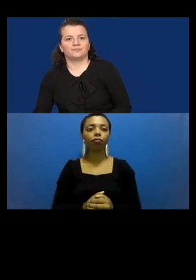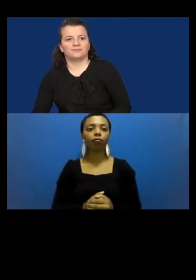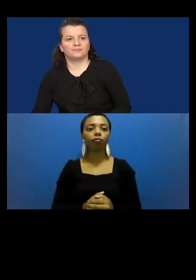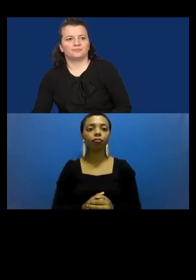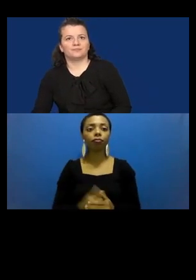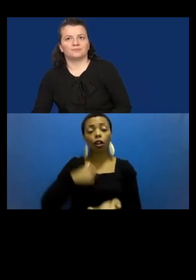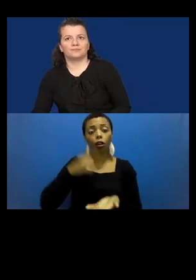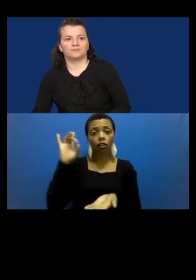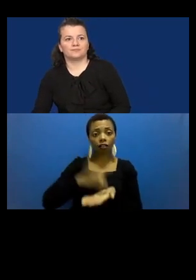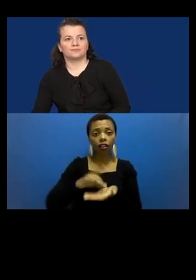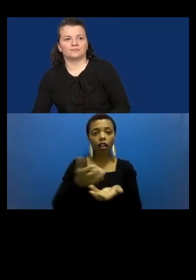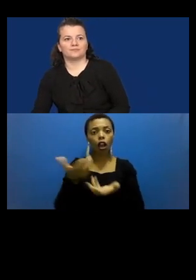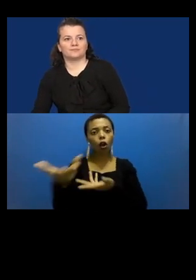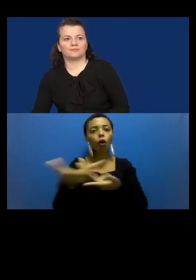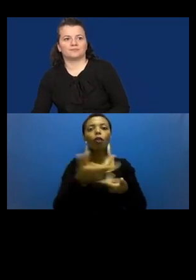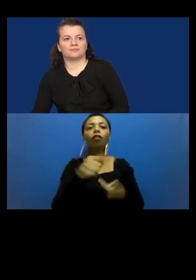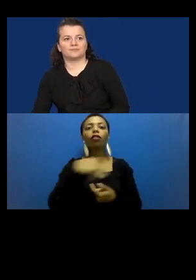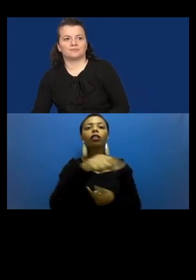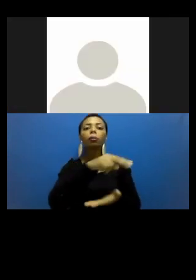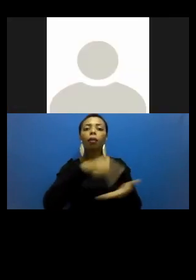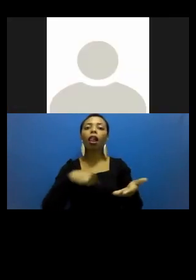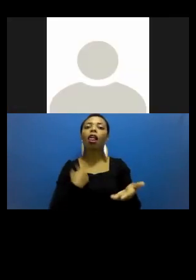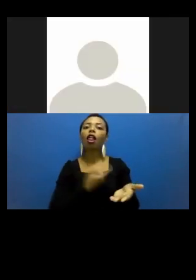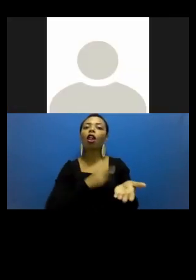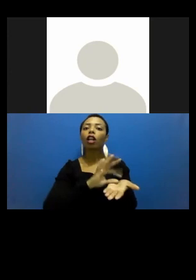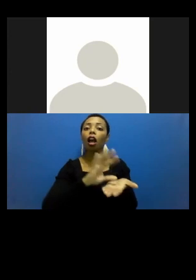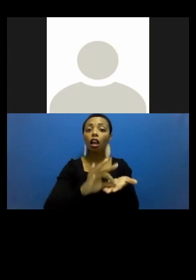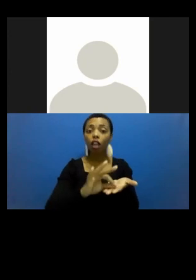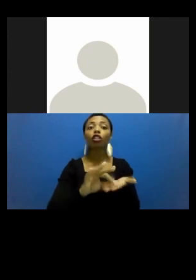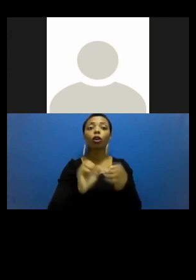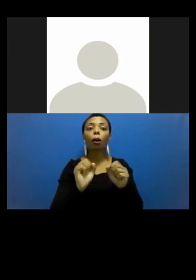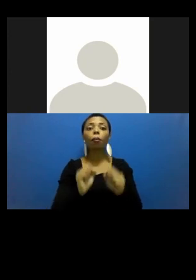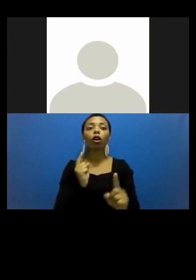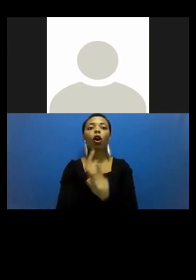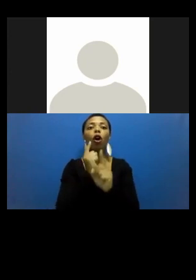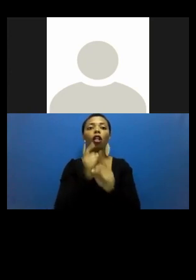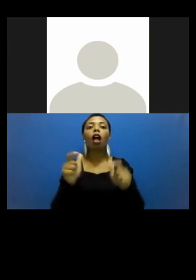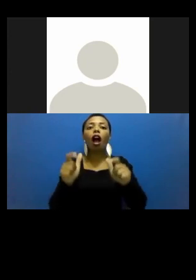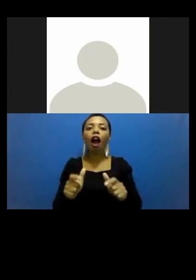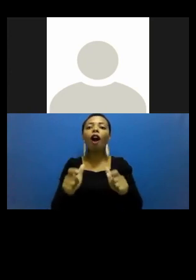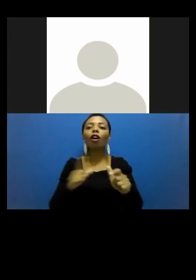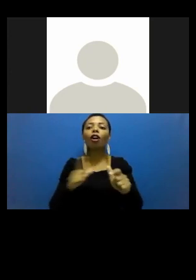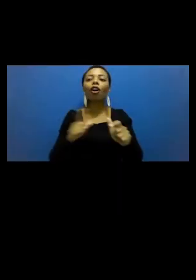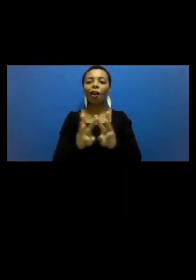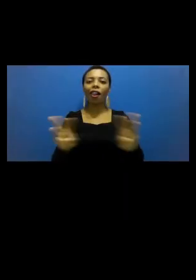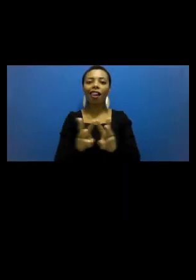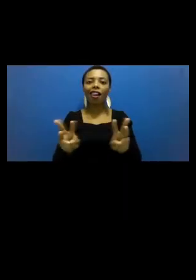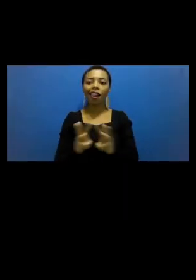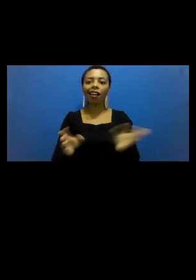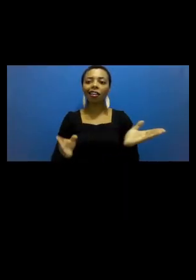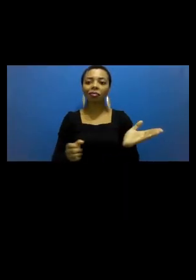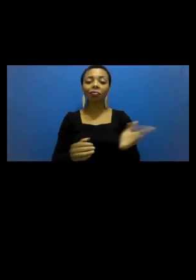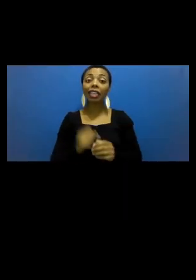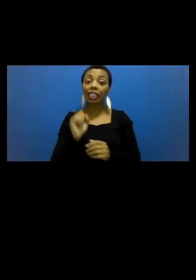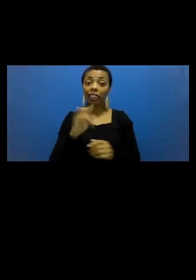I really invite you to read our report. You can find the link here on the presentation. If you